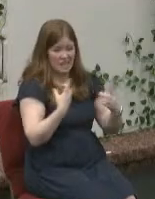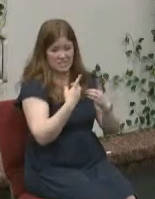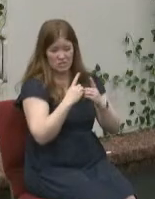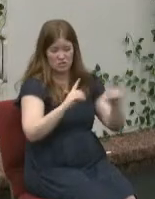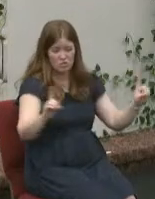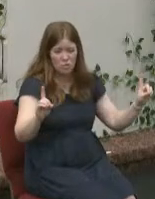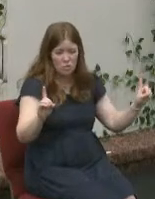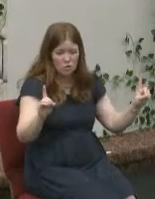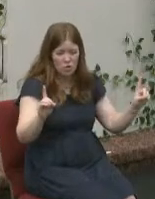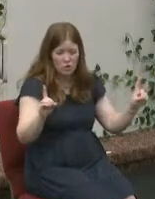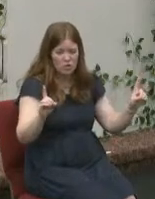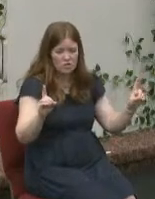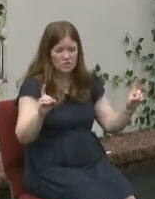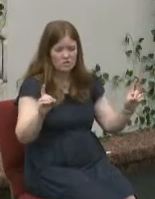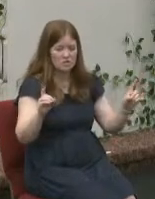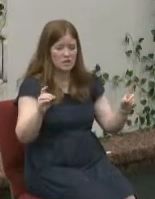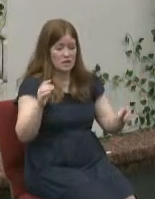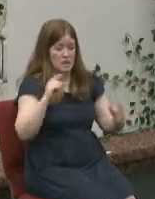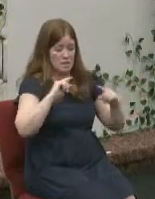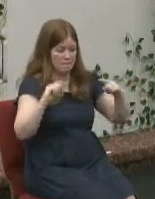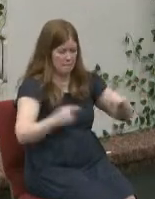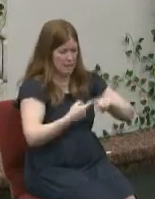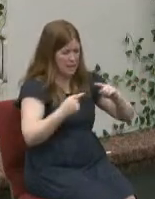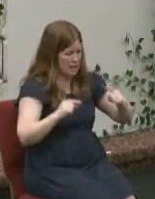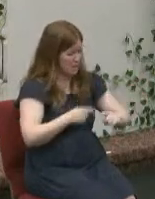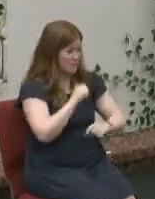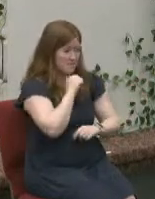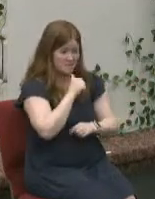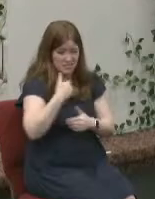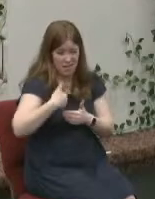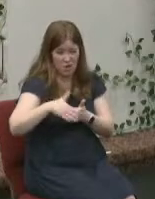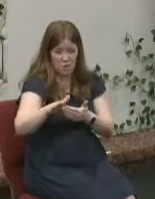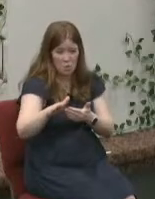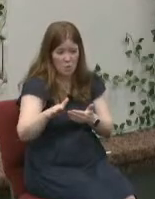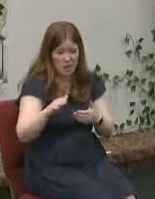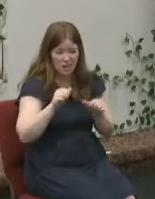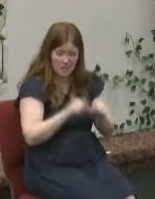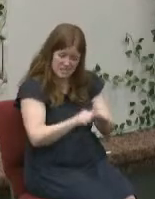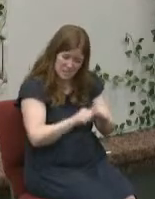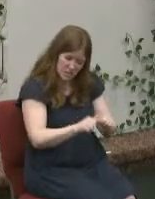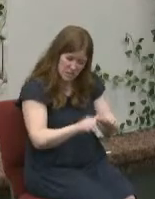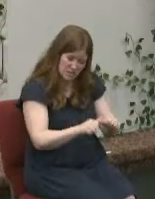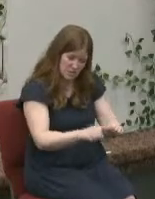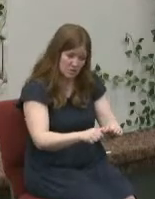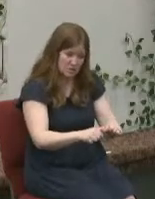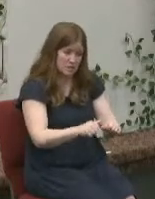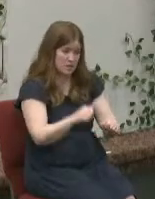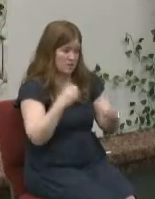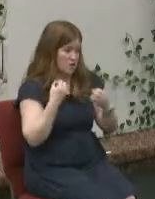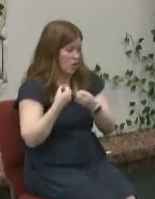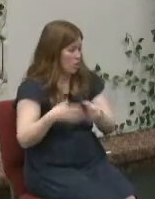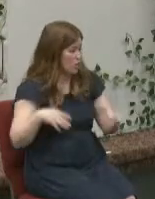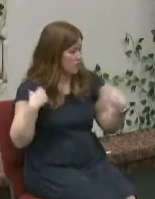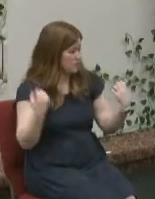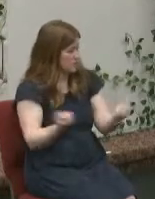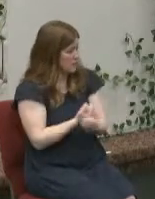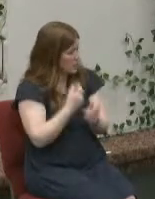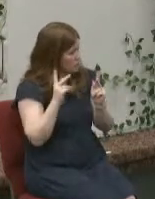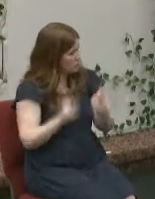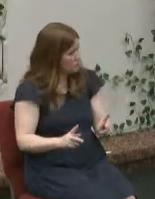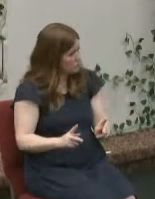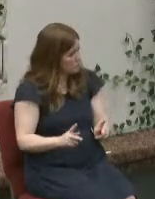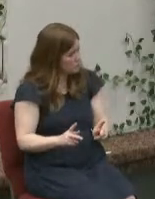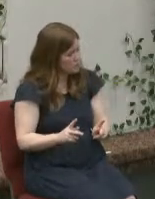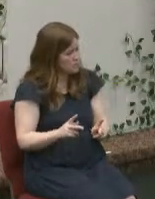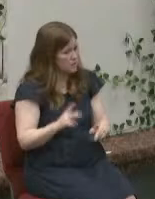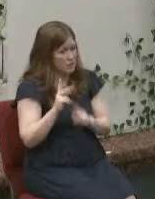chronic pain that not even the pills will take away loss of loved ones people that were